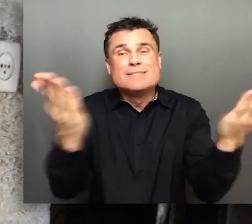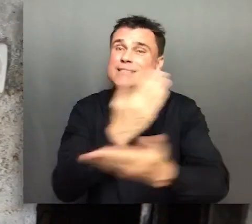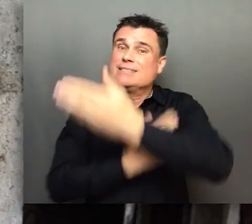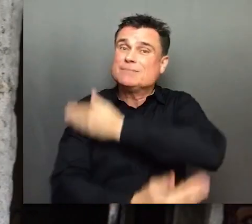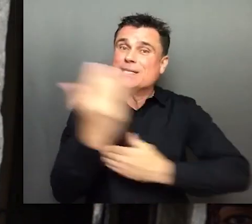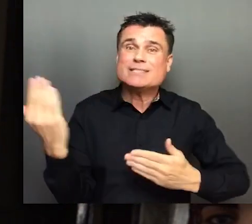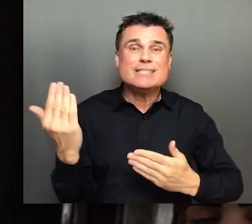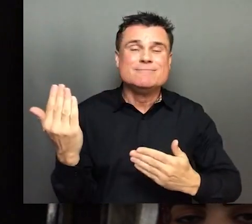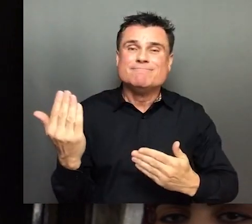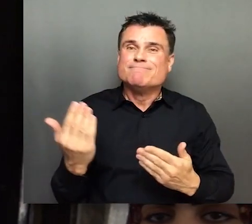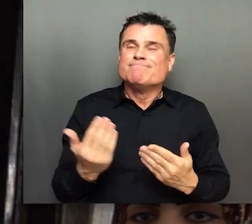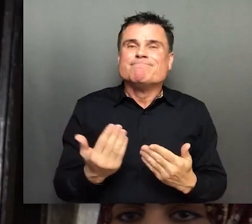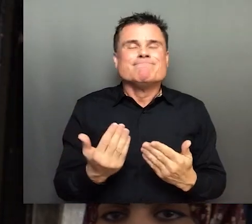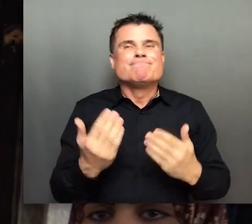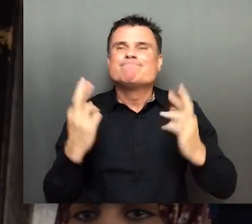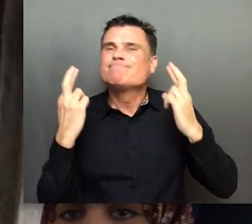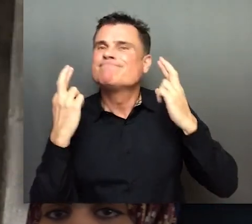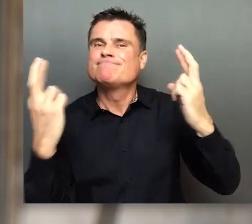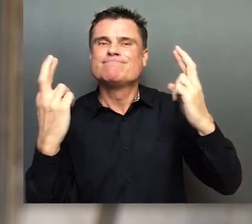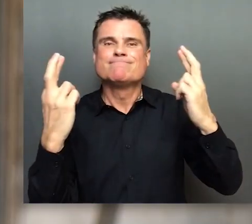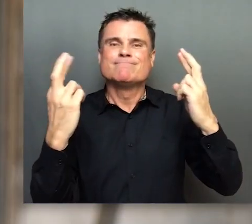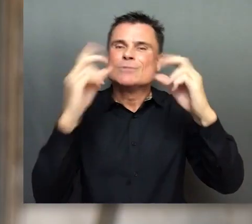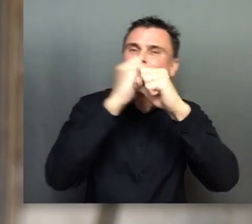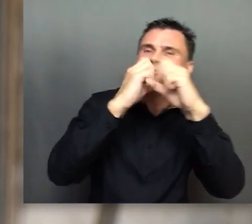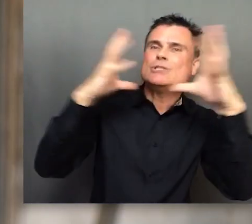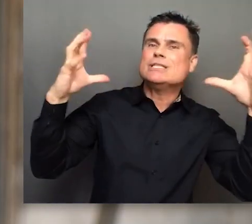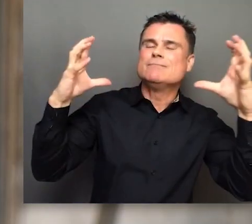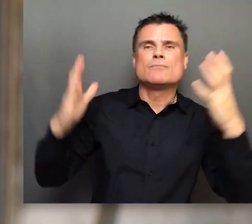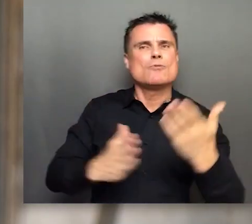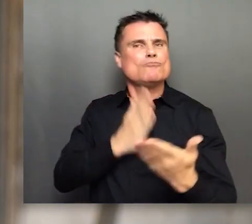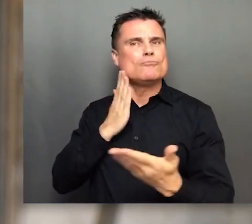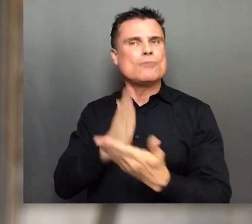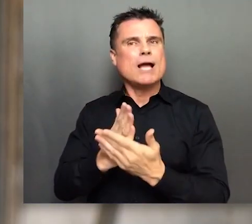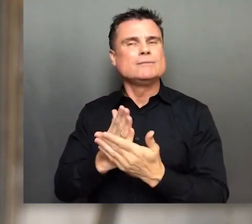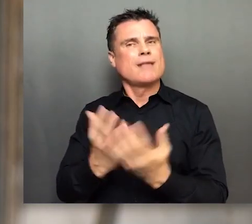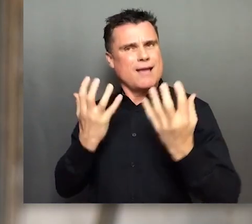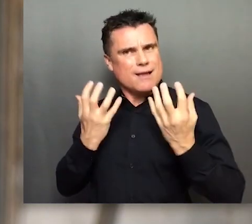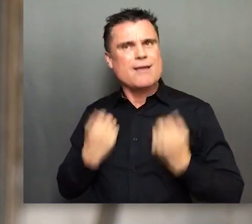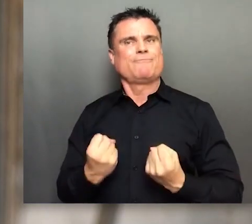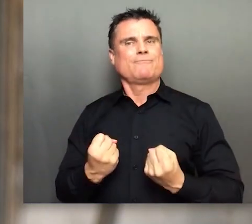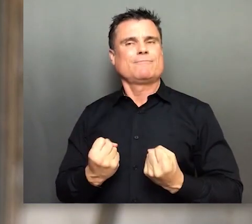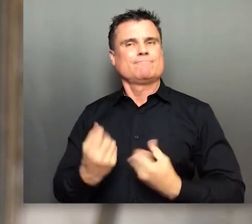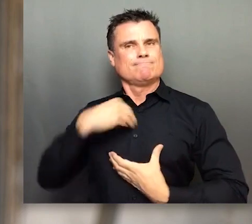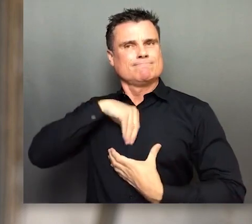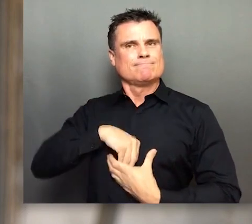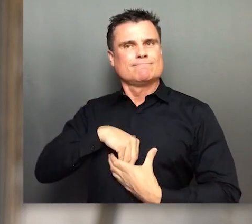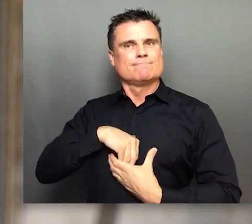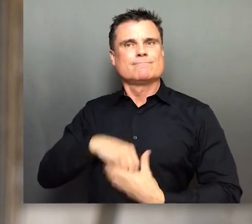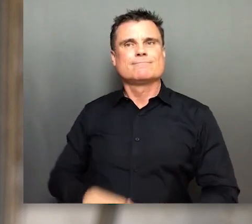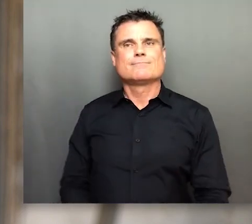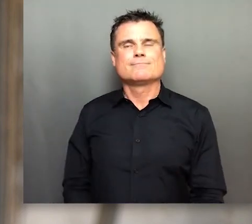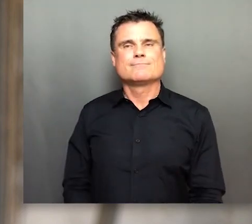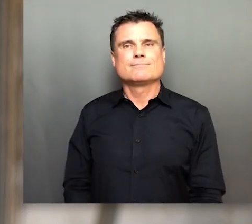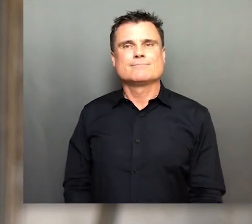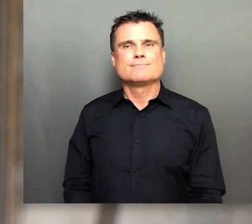I hope that all people with disabilities get all of their hopes, dreams, and rights. Emil friends.